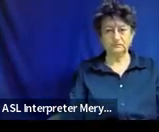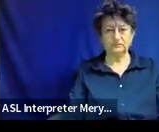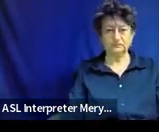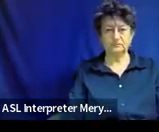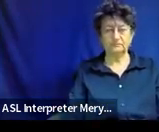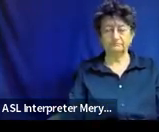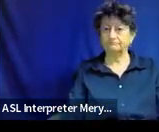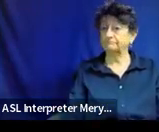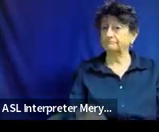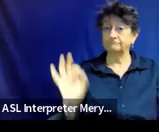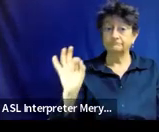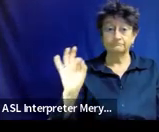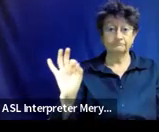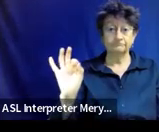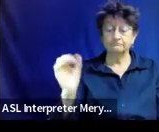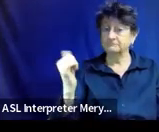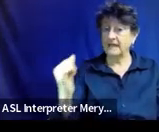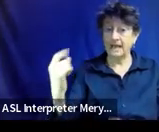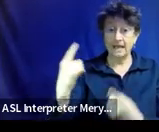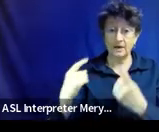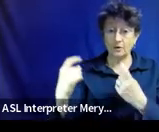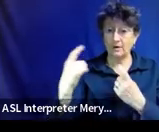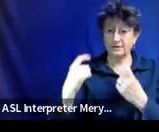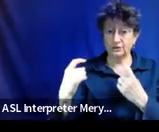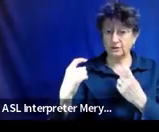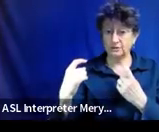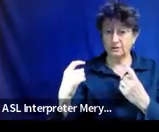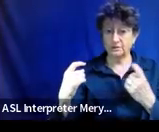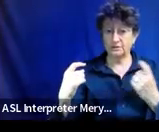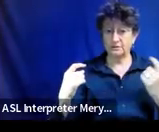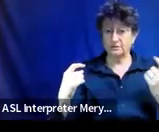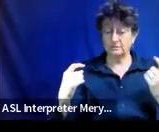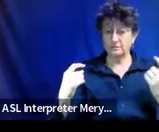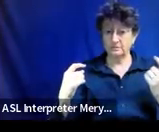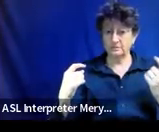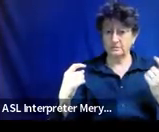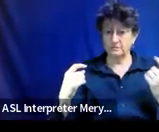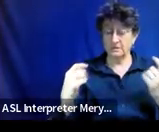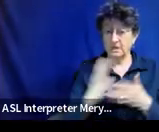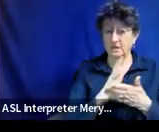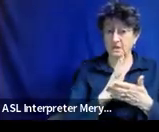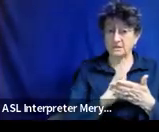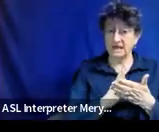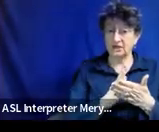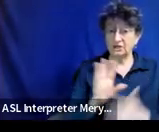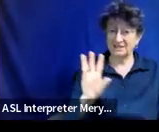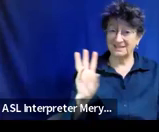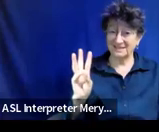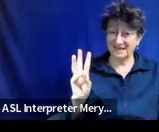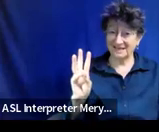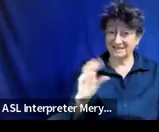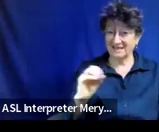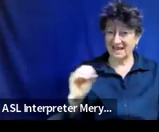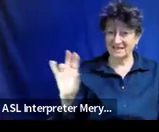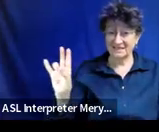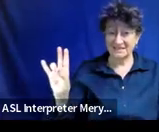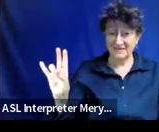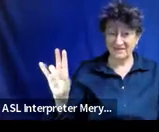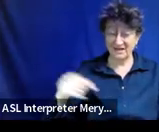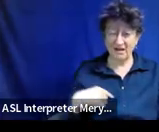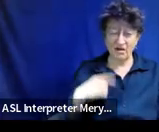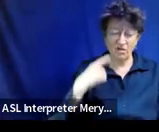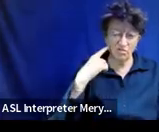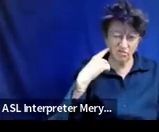Okay, any questions about sections six and seven. I think I saw some